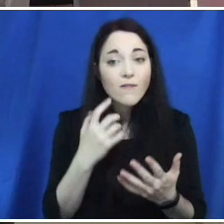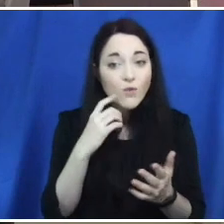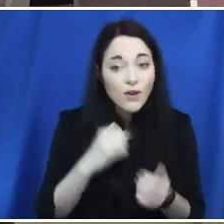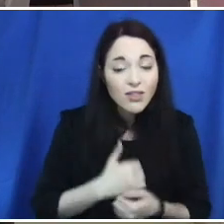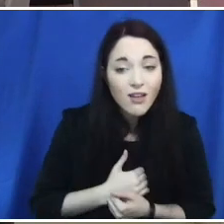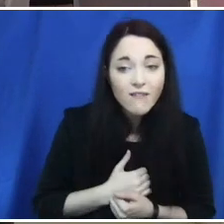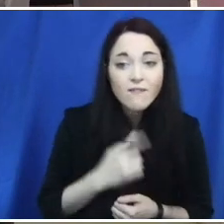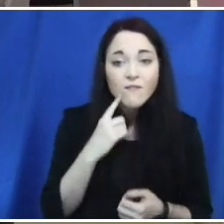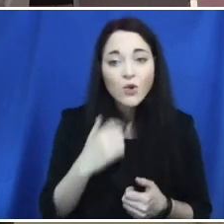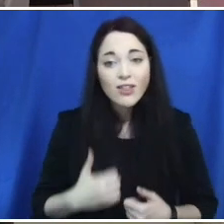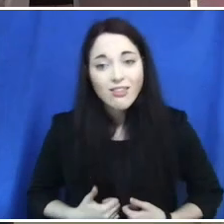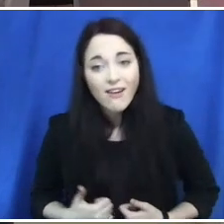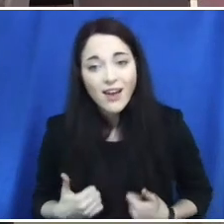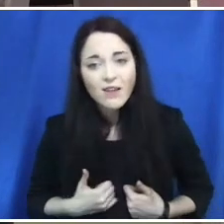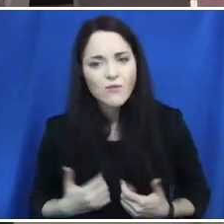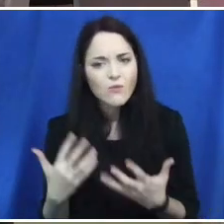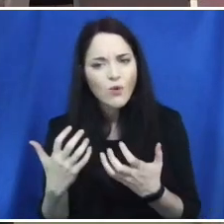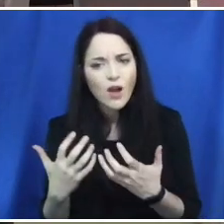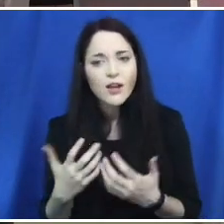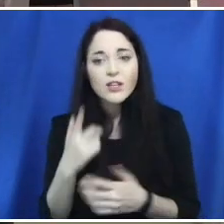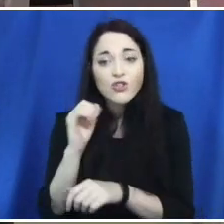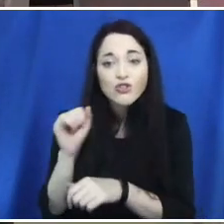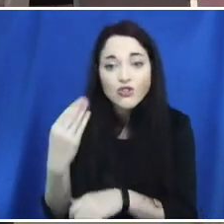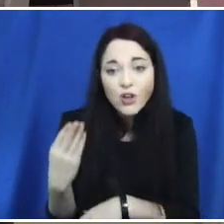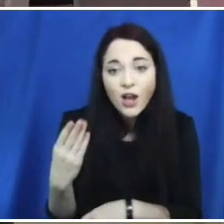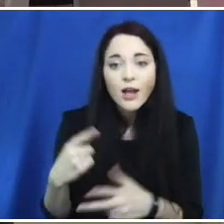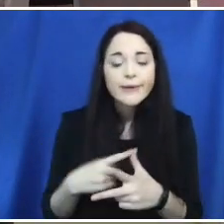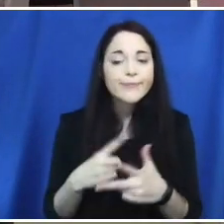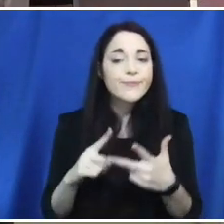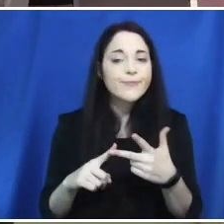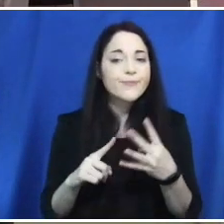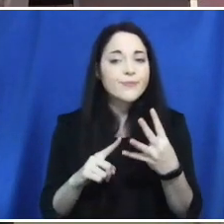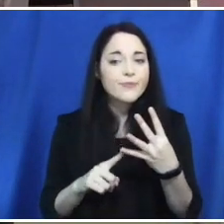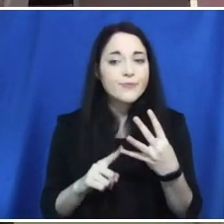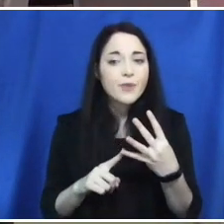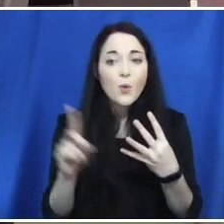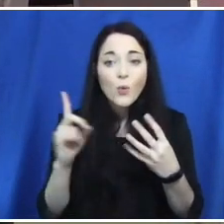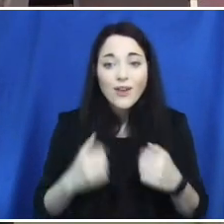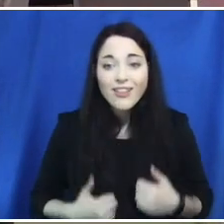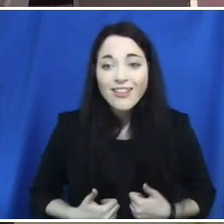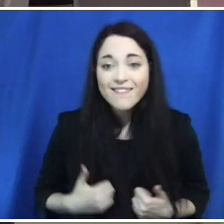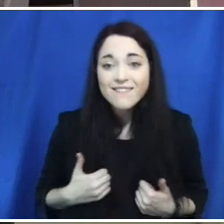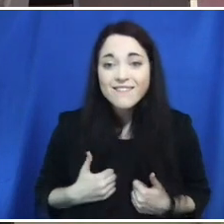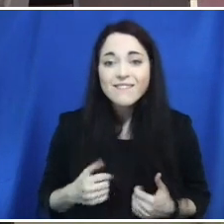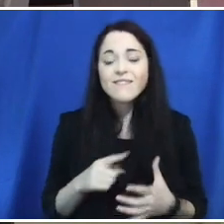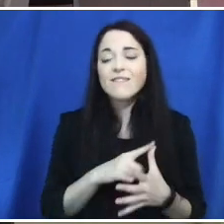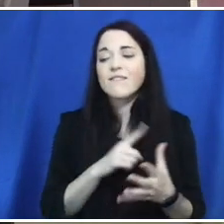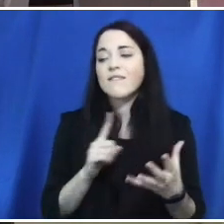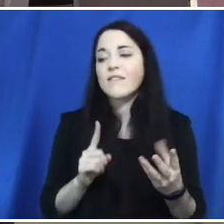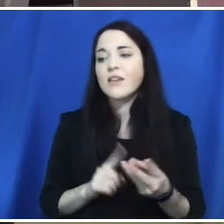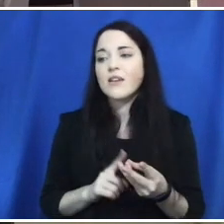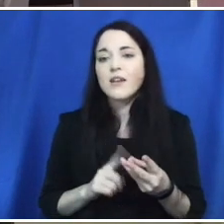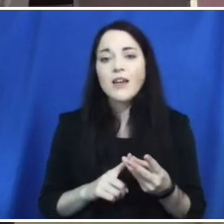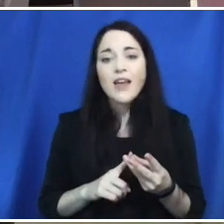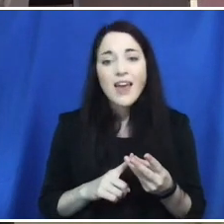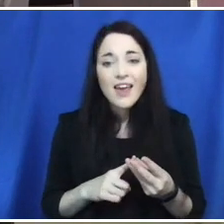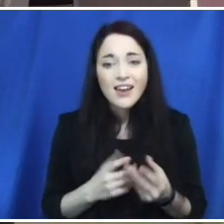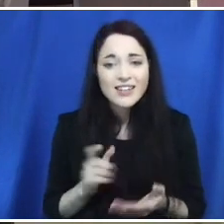intentions for a job, intentions for a place to live, intentions for health and wholeness.